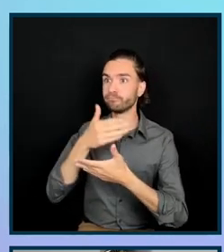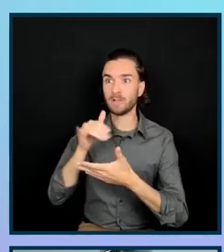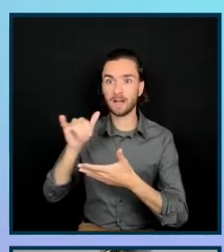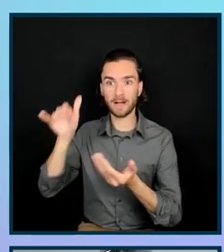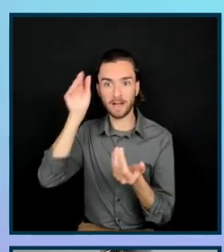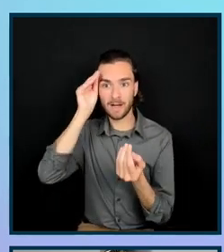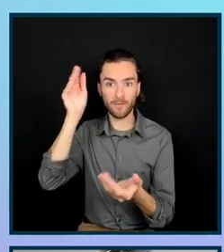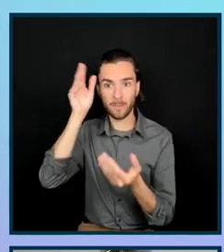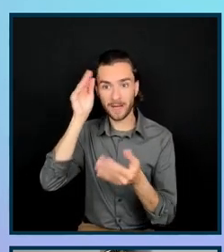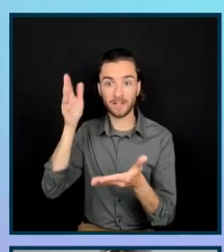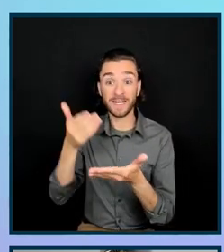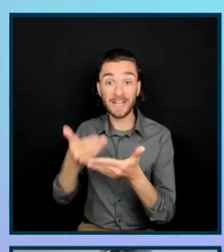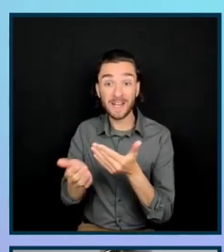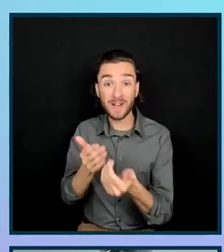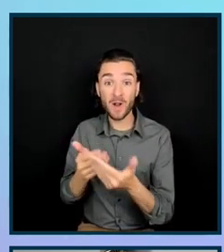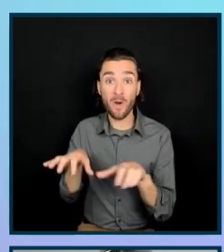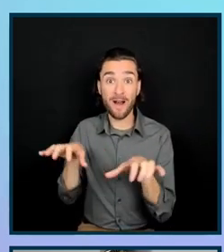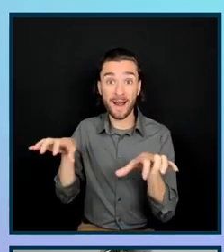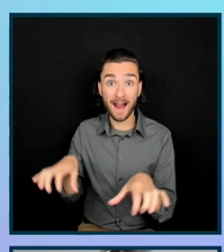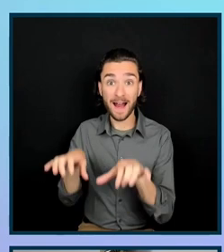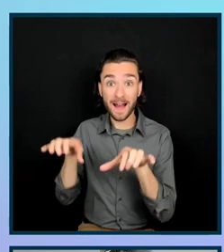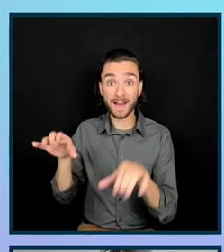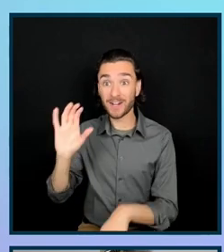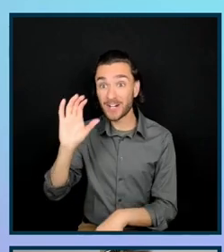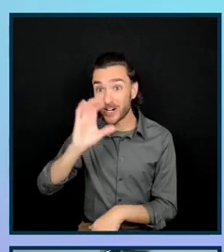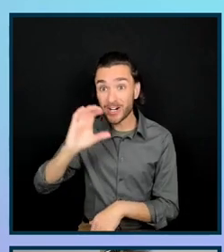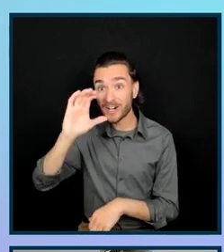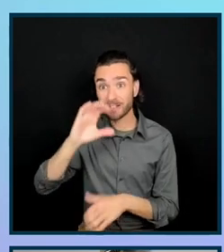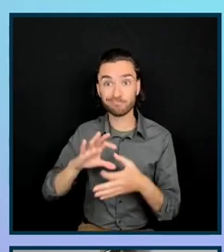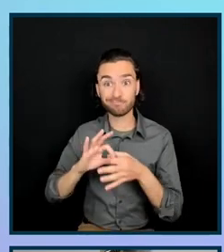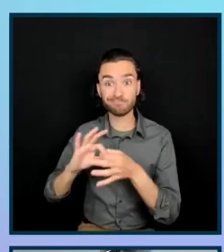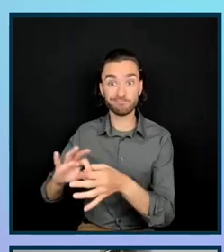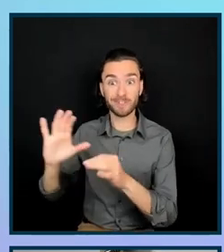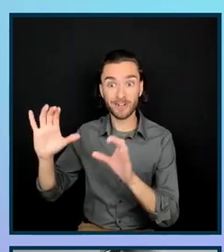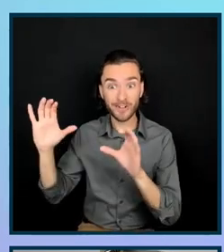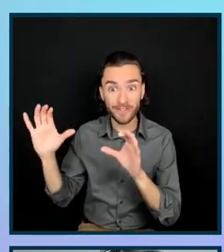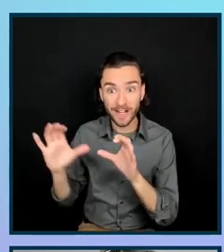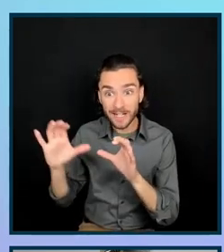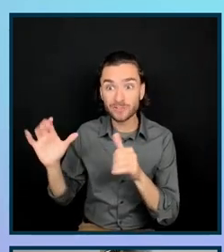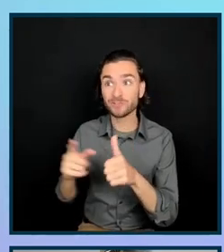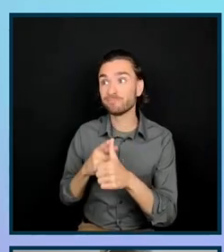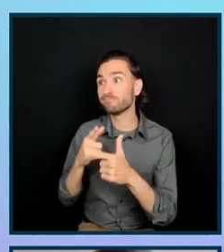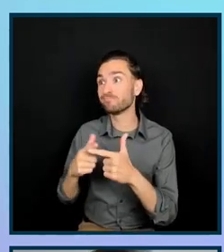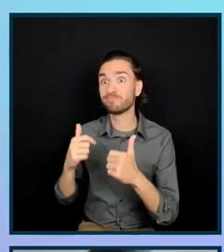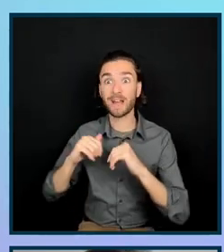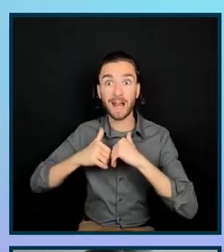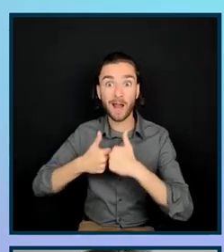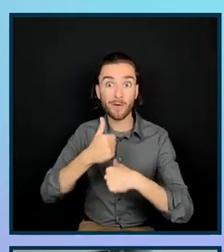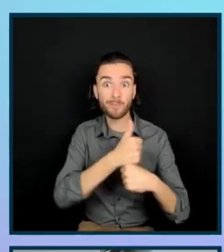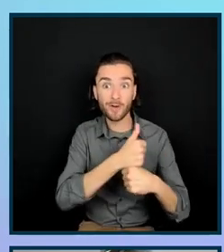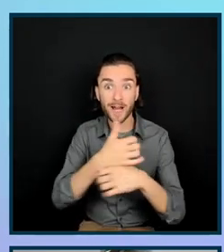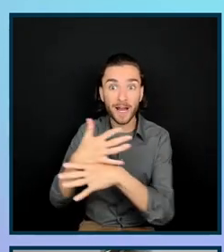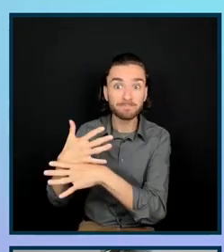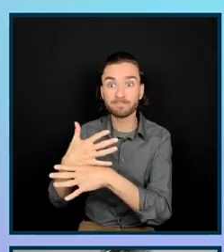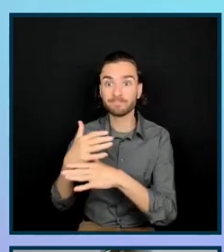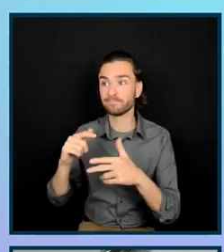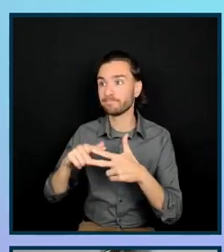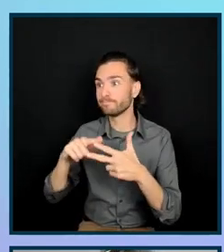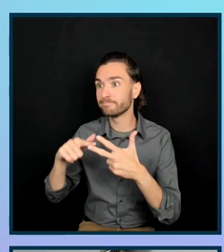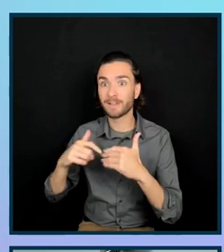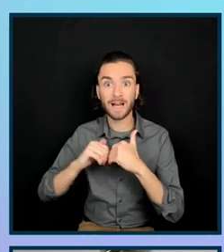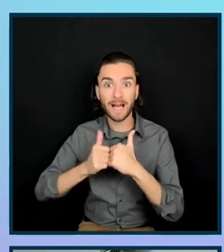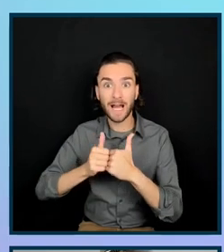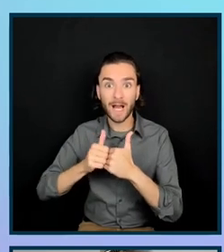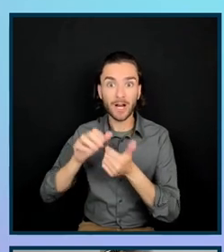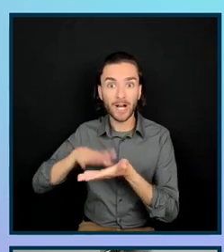actively looking for. So that content being what certifications do I want to get? How do I prep for it? How do I find more information on it? If they're